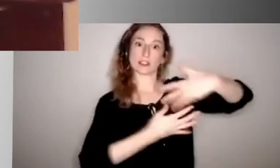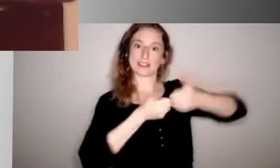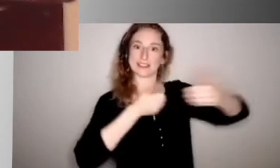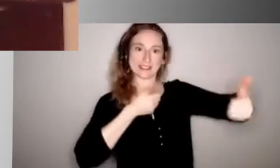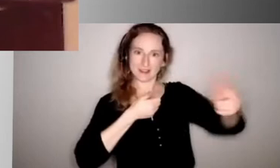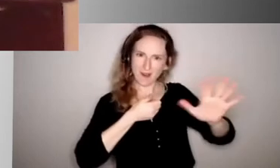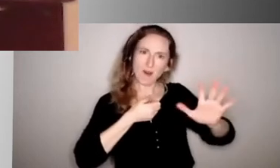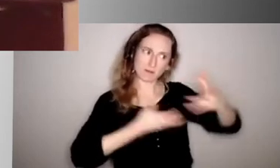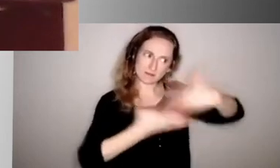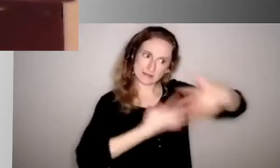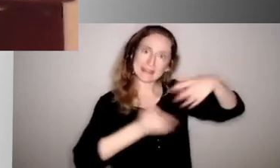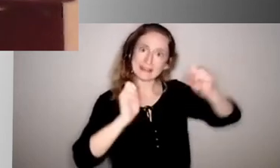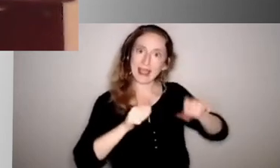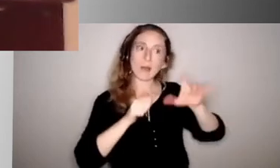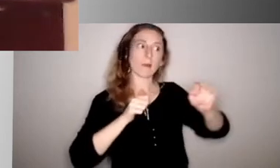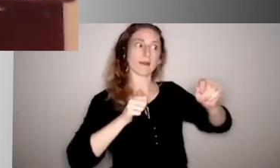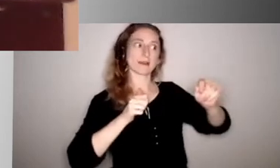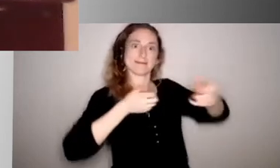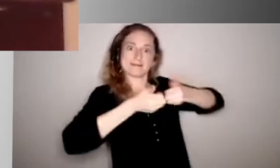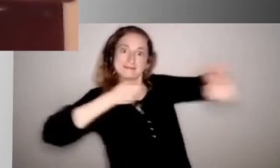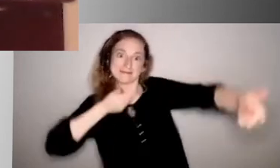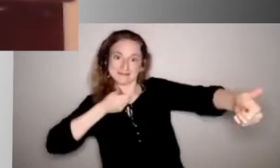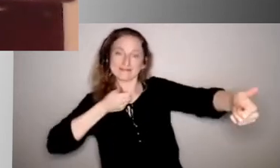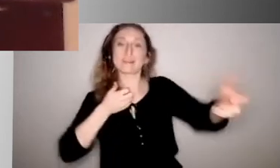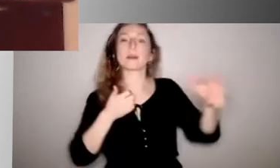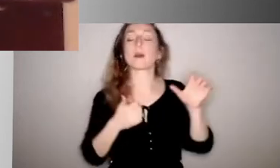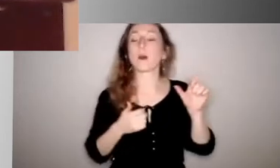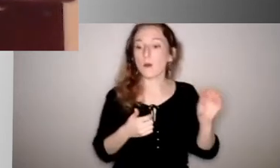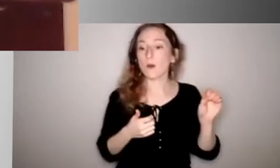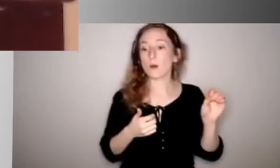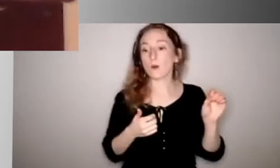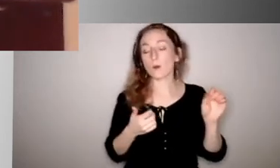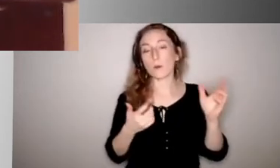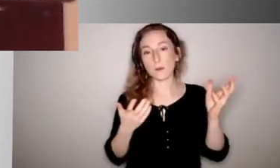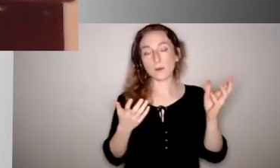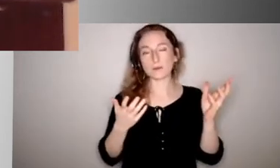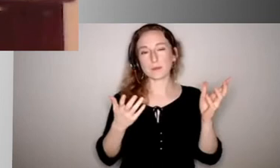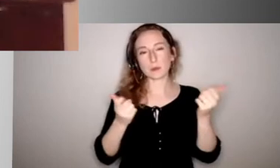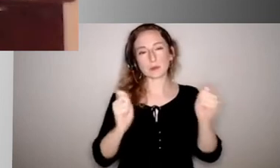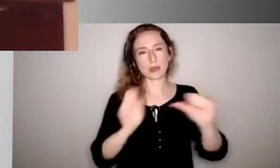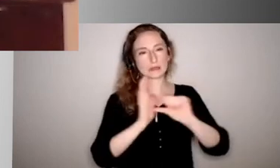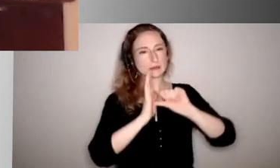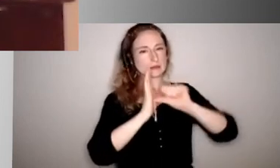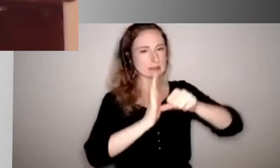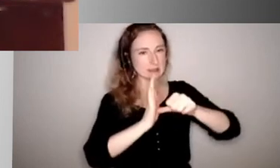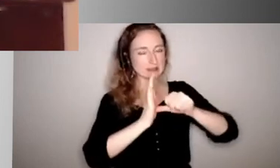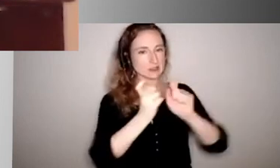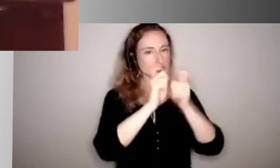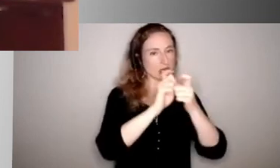children. We need to physically distance our children. And so we're really trying to work to change those terminologies.